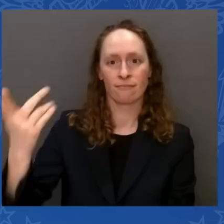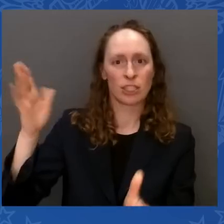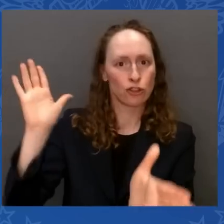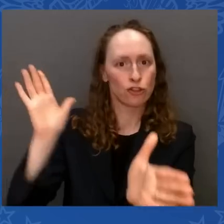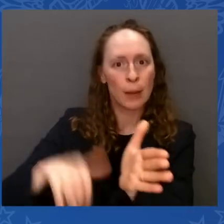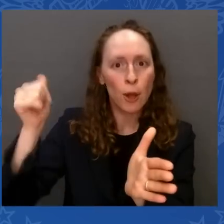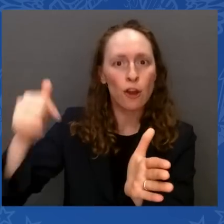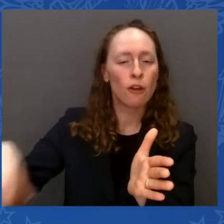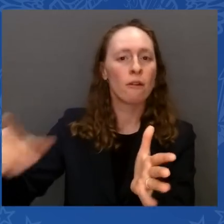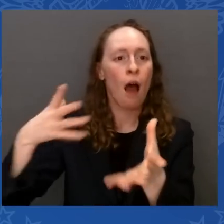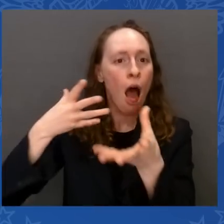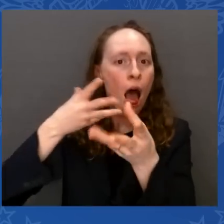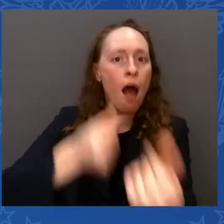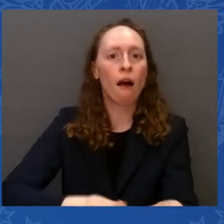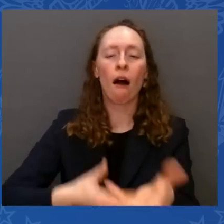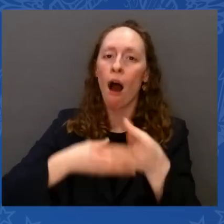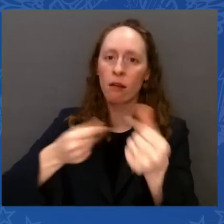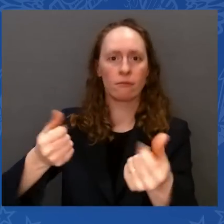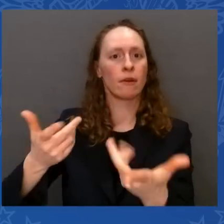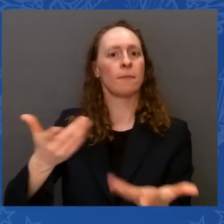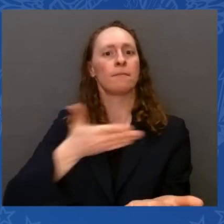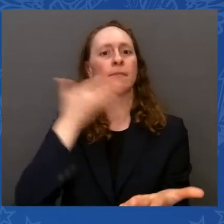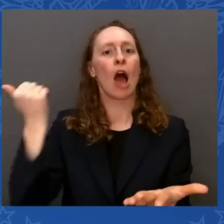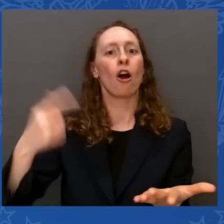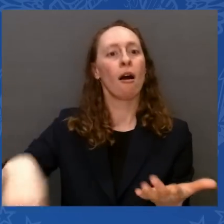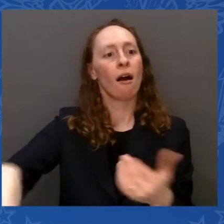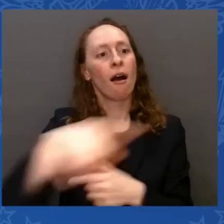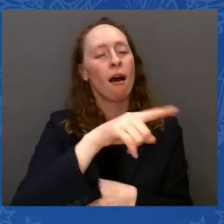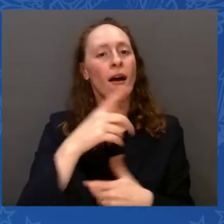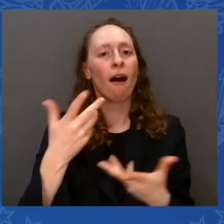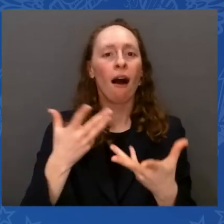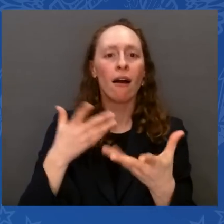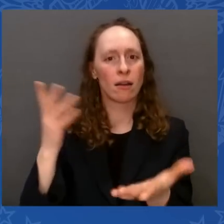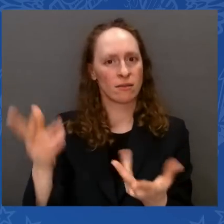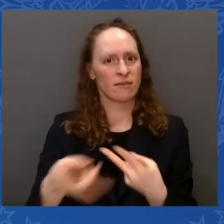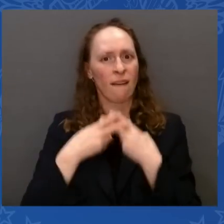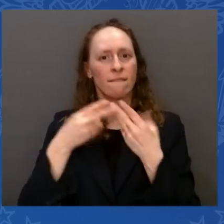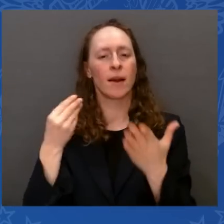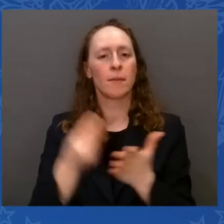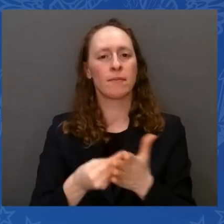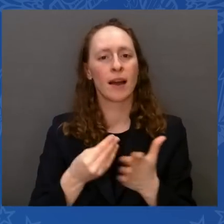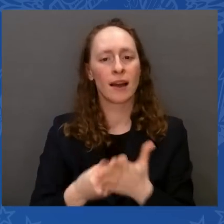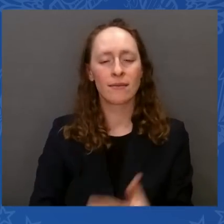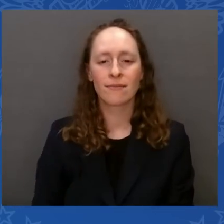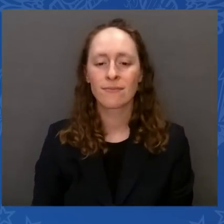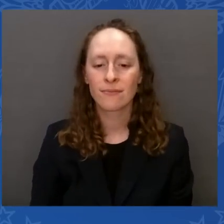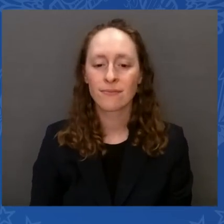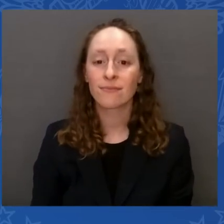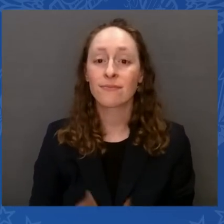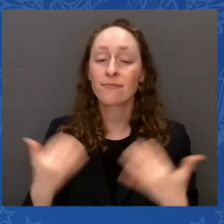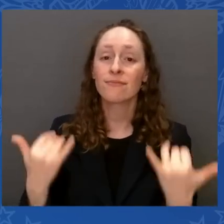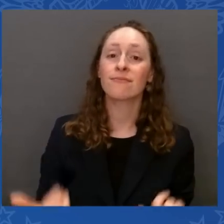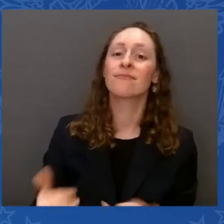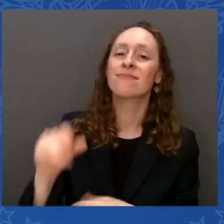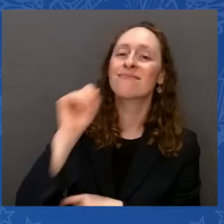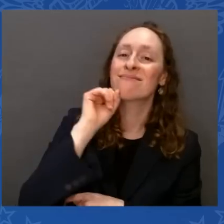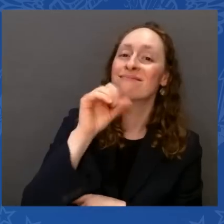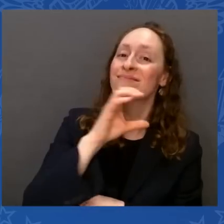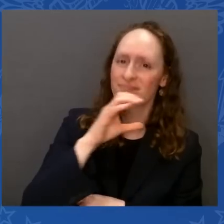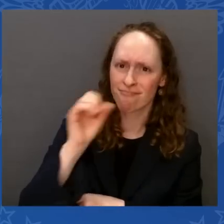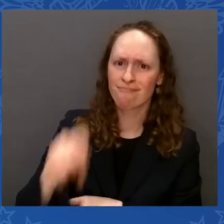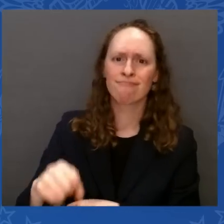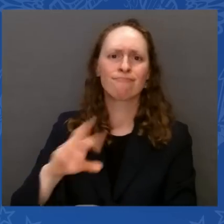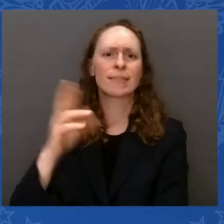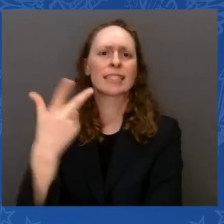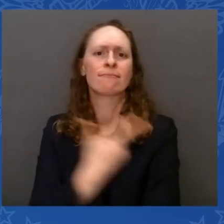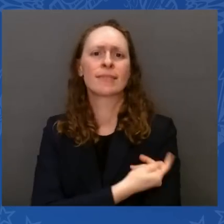Now, seniors in the district are getting shingles vaccines for free now, having — because of you, instead of having to pay a hundred bucks